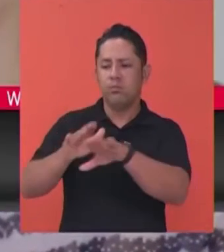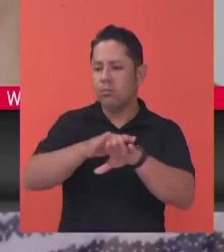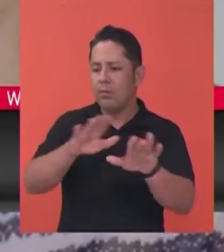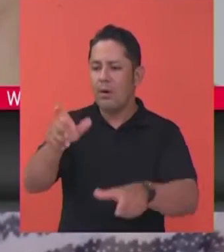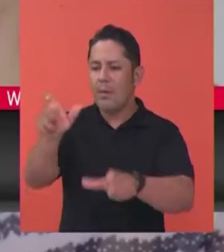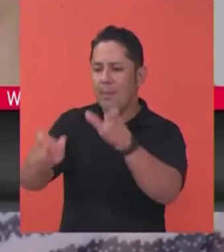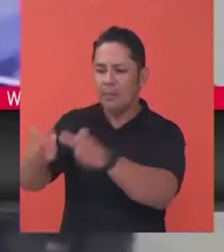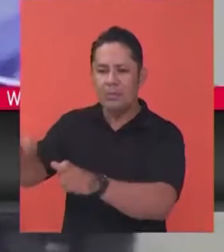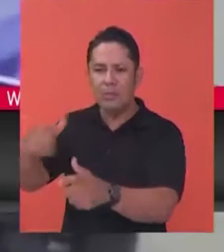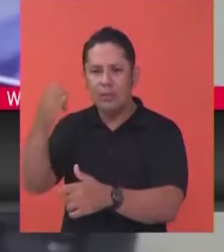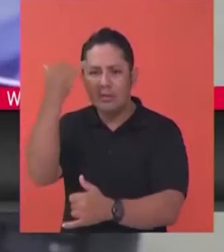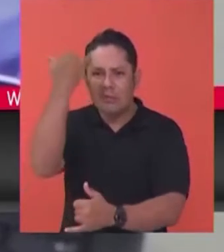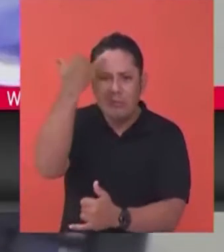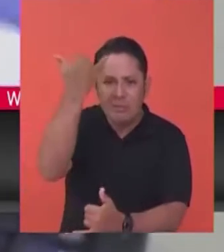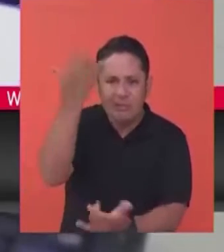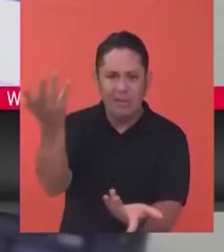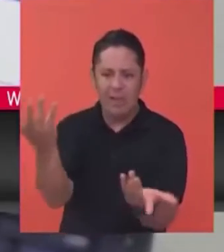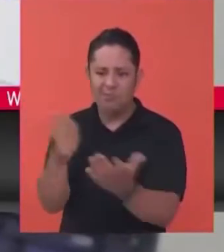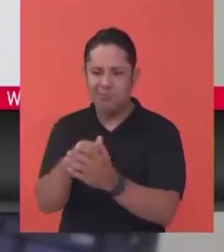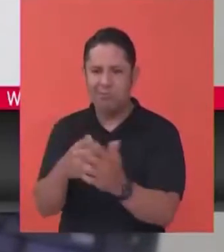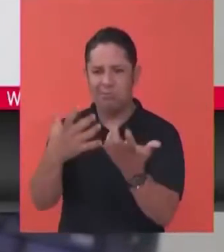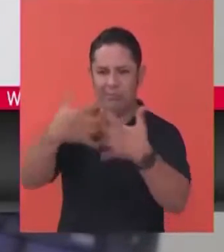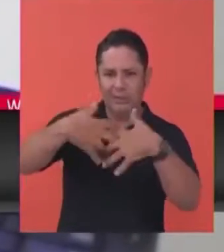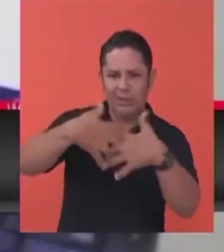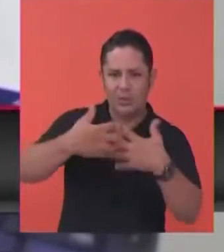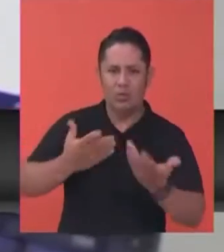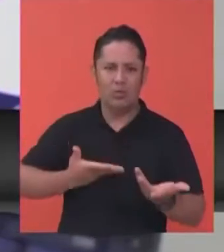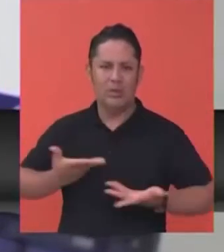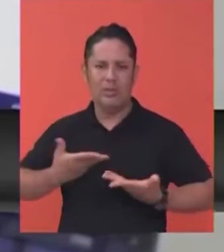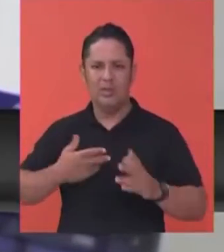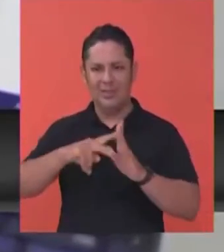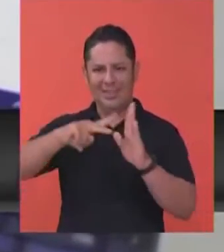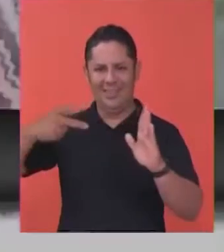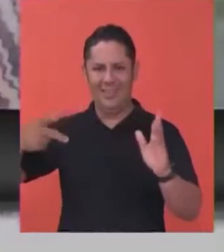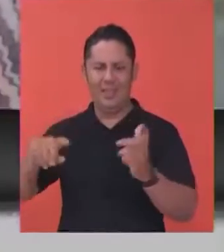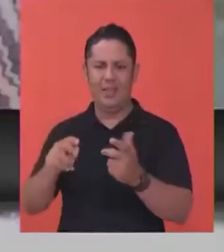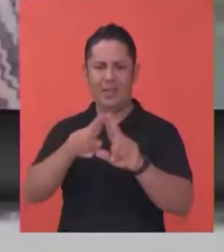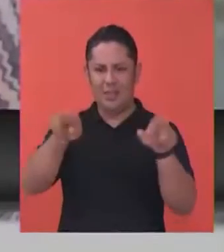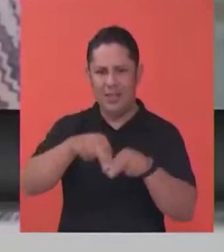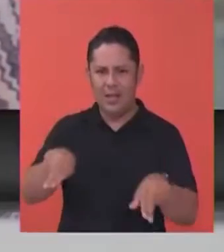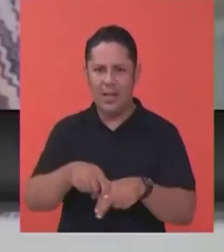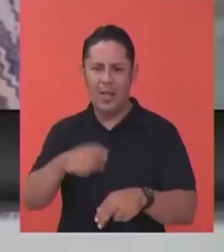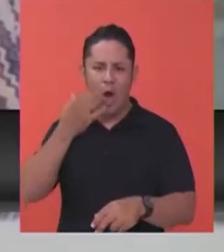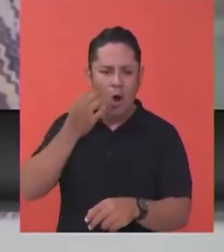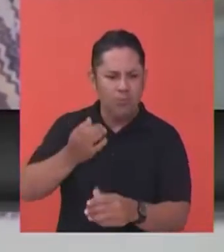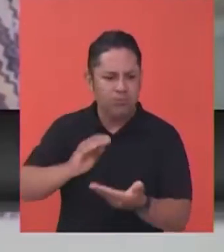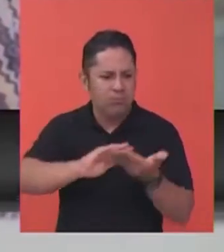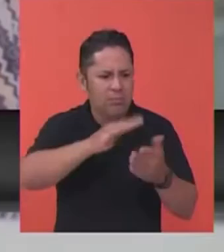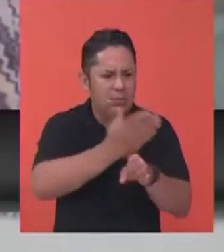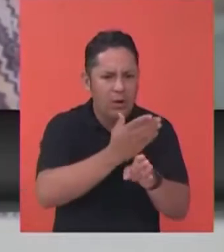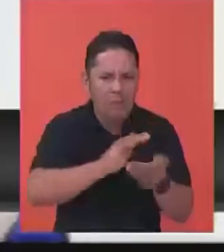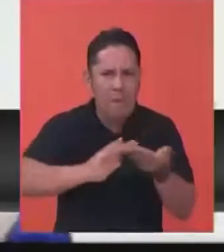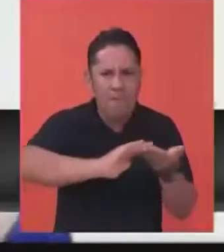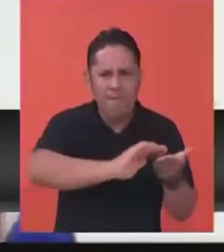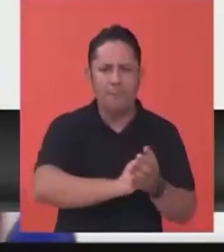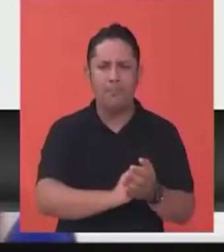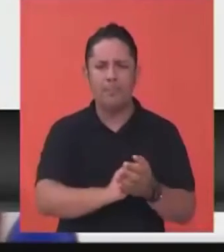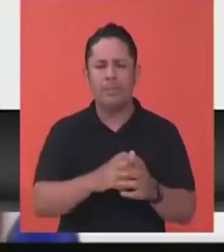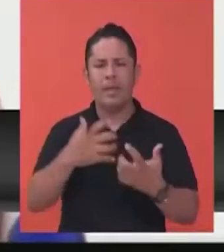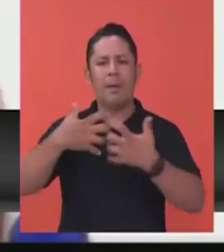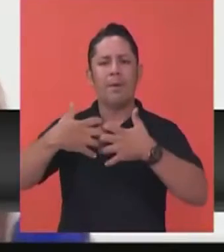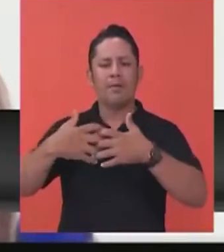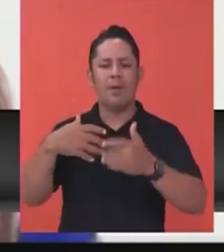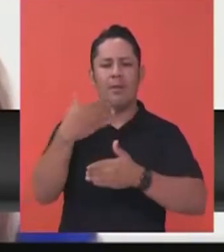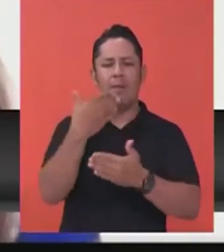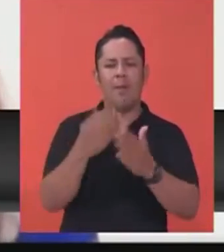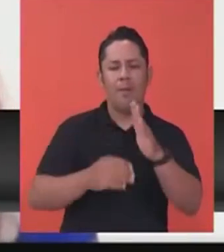It is aimed at entrepreneurial teams that have a digital business idea from a problem or market need. Companies that